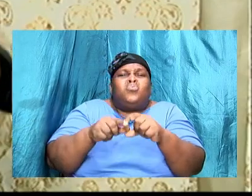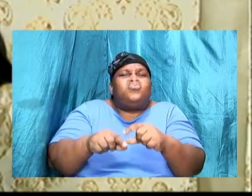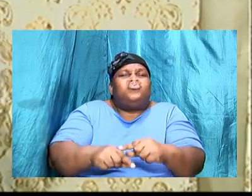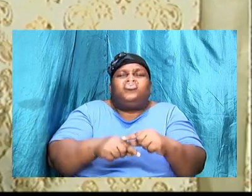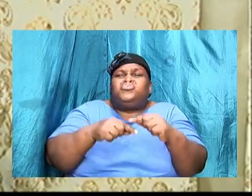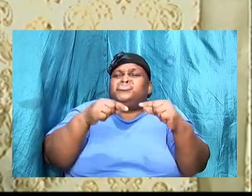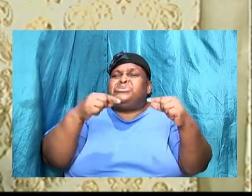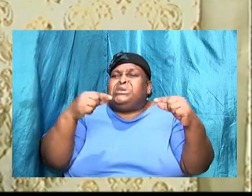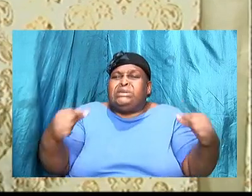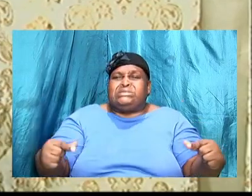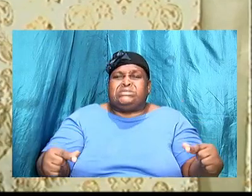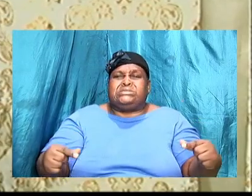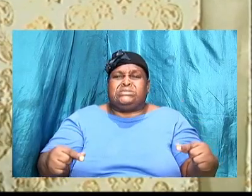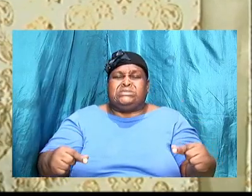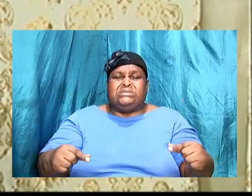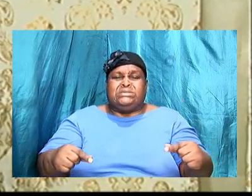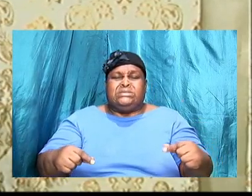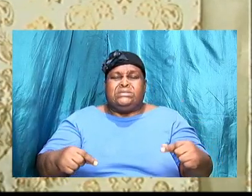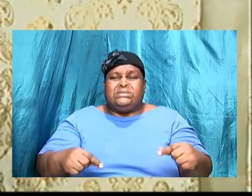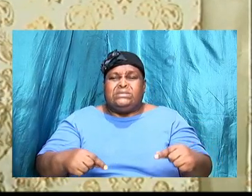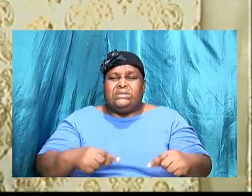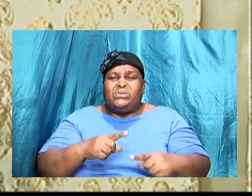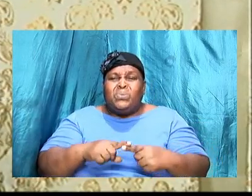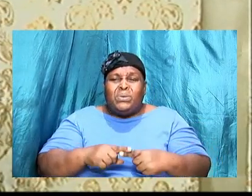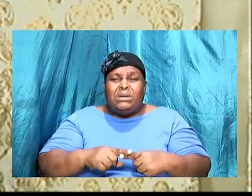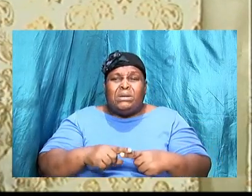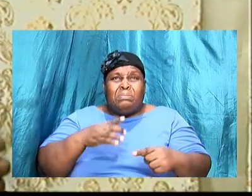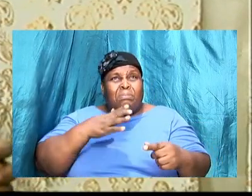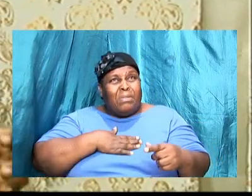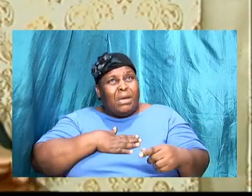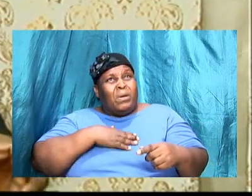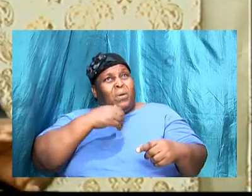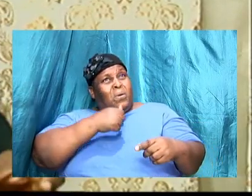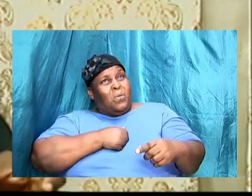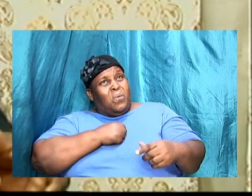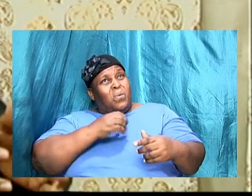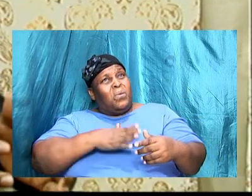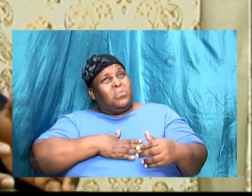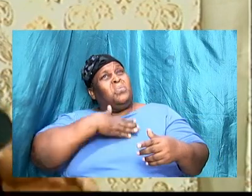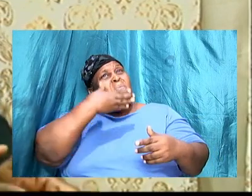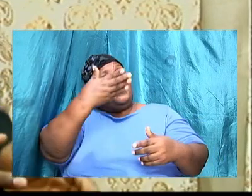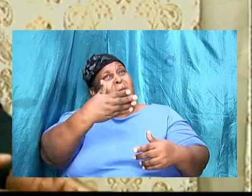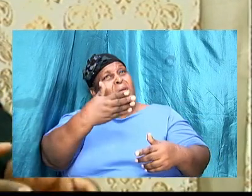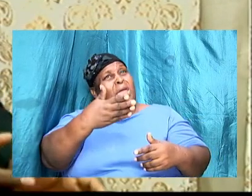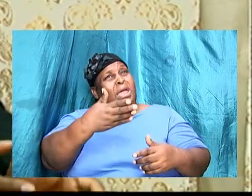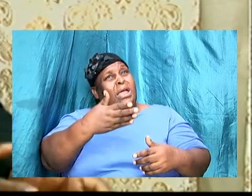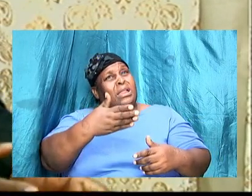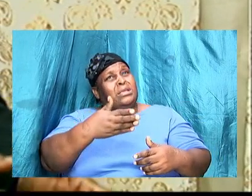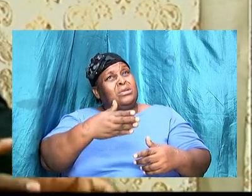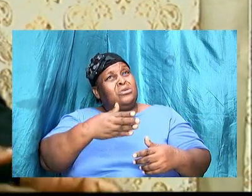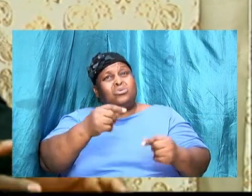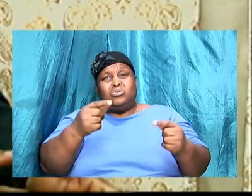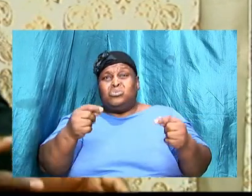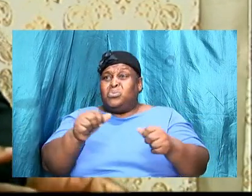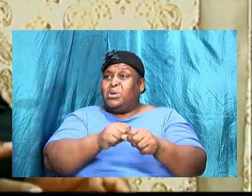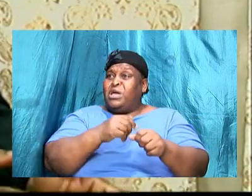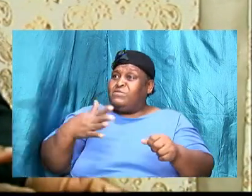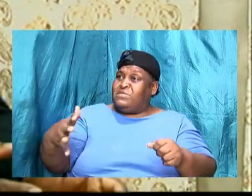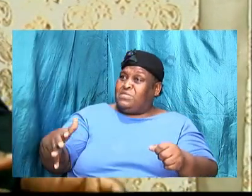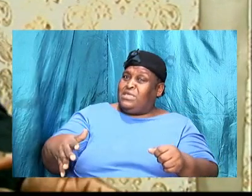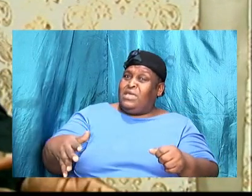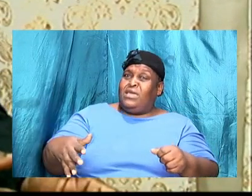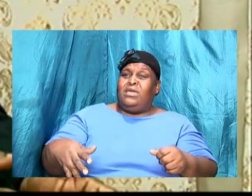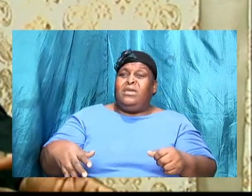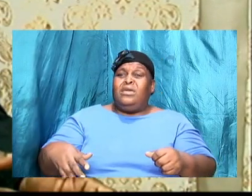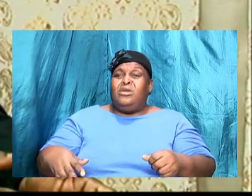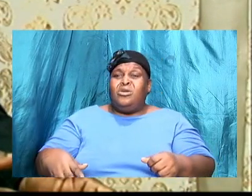that after my own self, after my own will, I begin to do now everything to get this desire to get this thing come